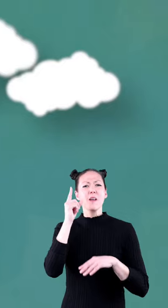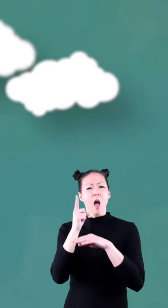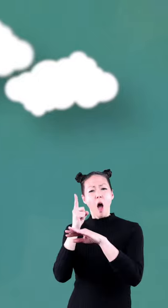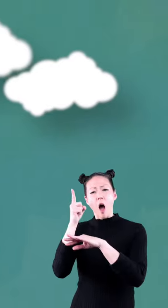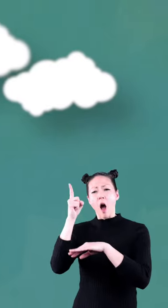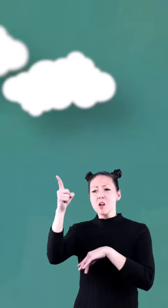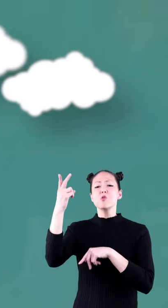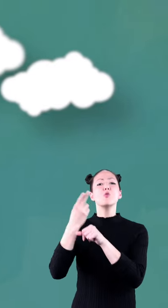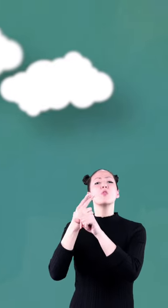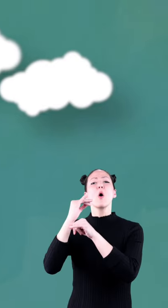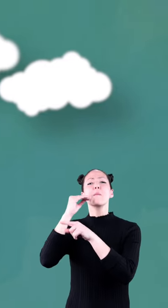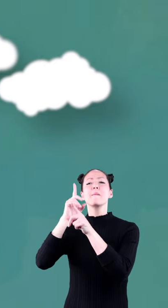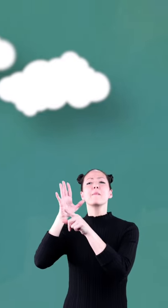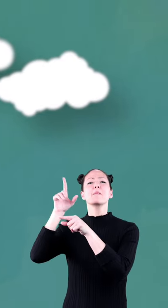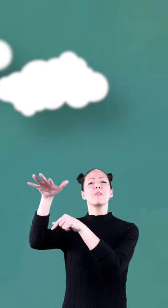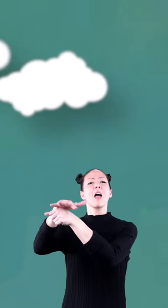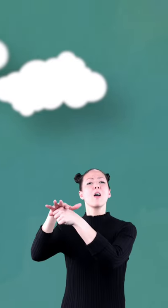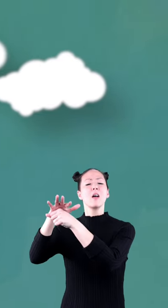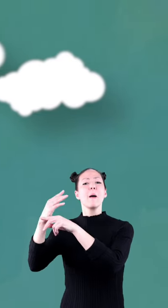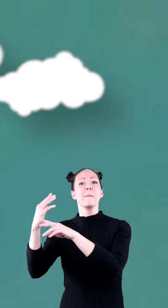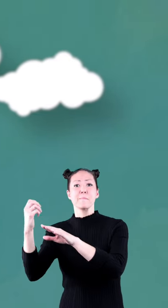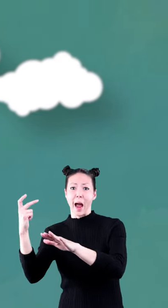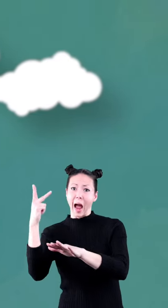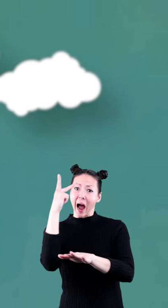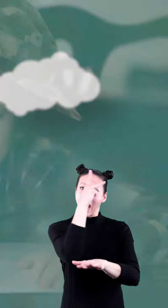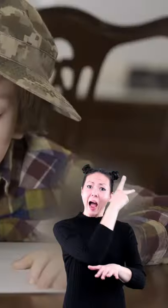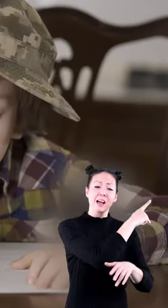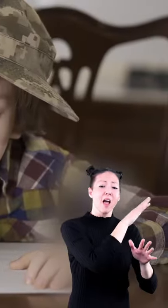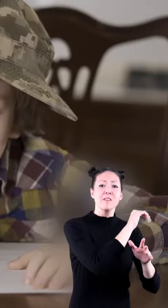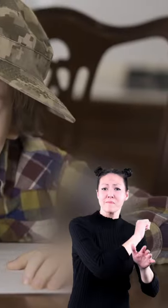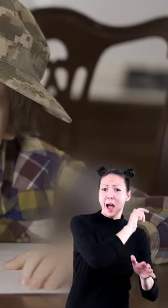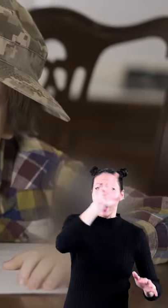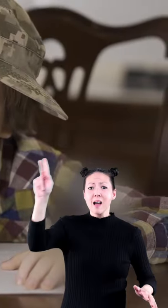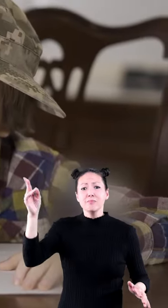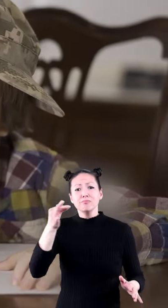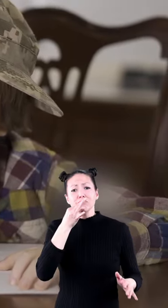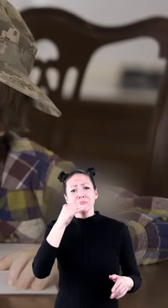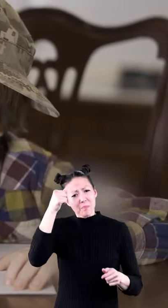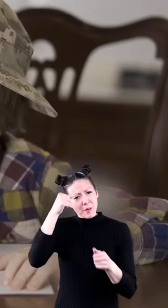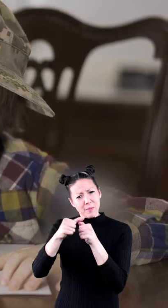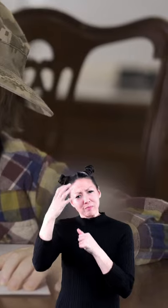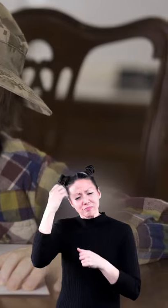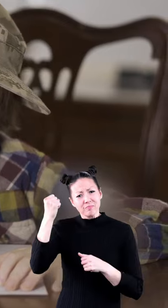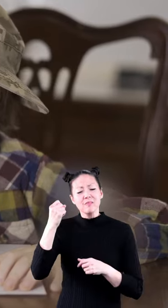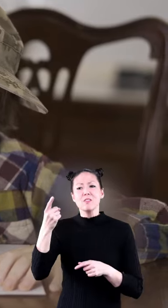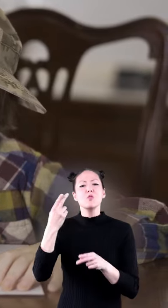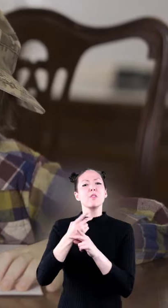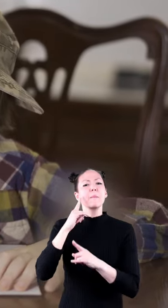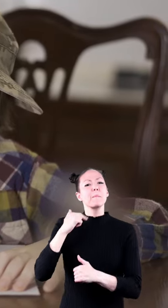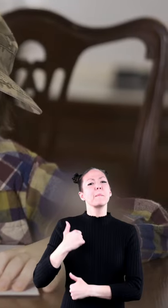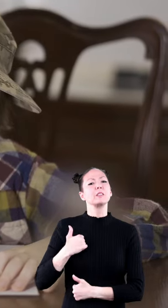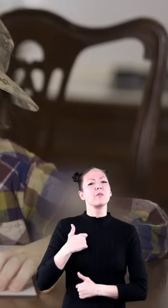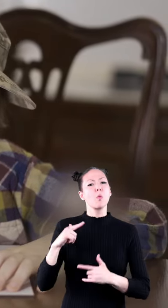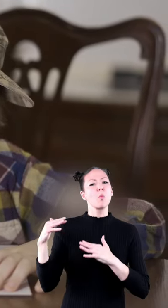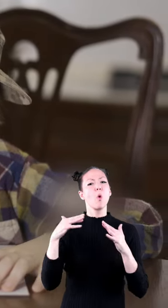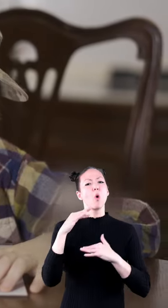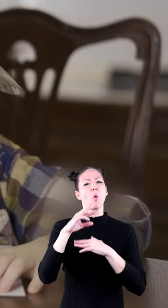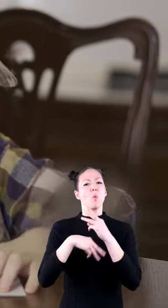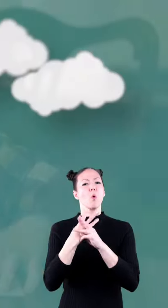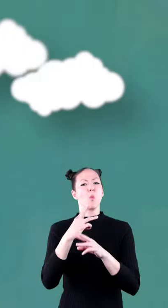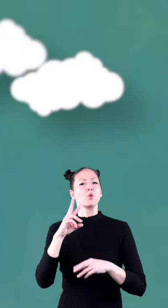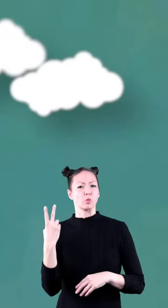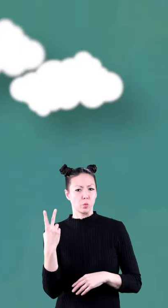used for years to carry messages back and forth to people they delivered important military information during world war ii